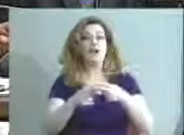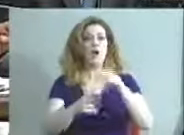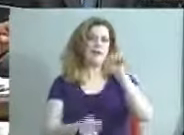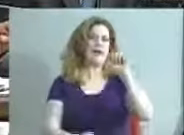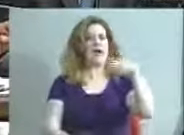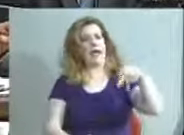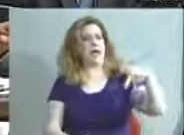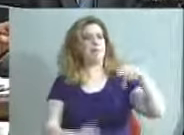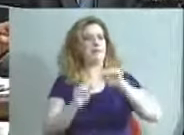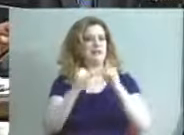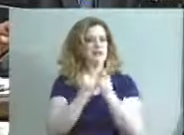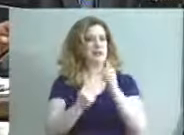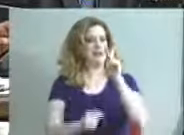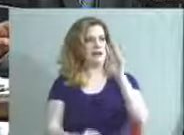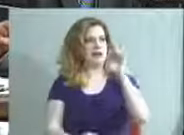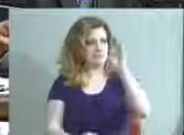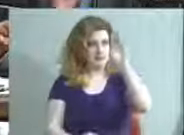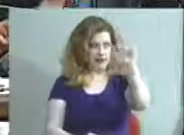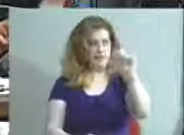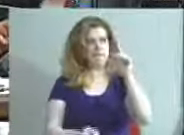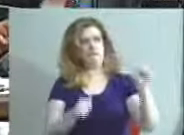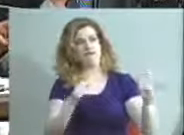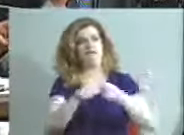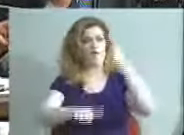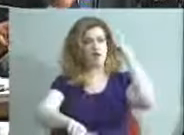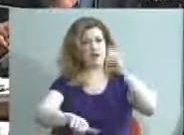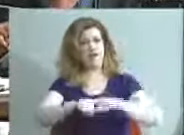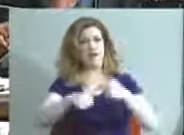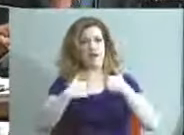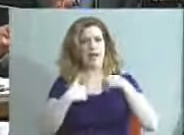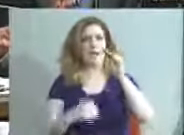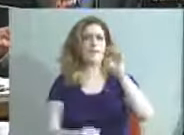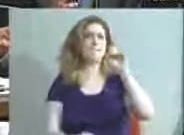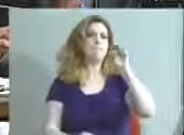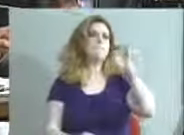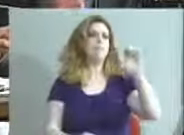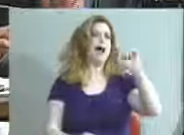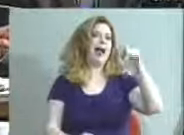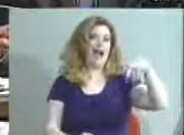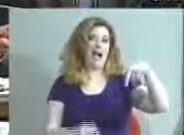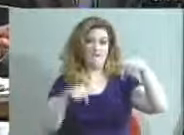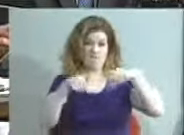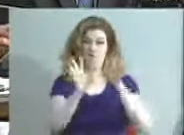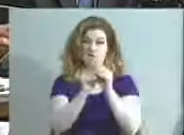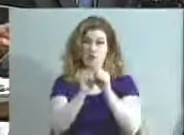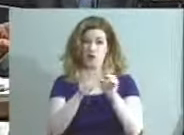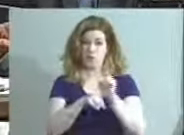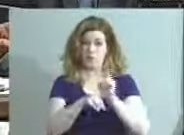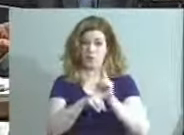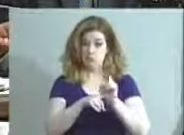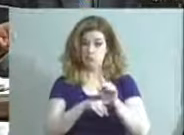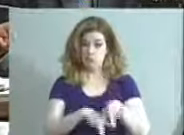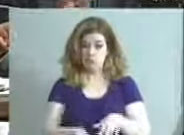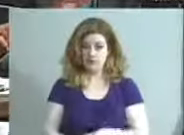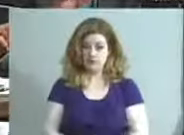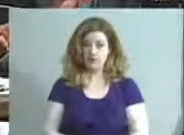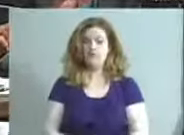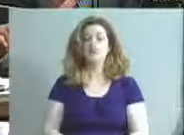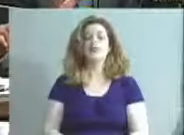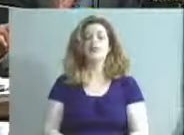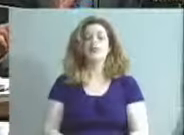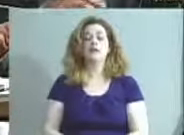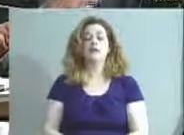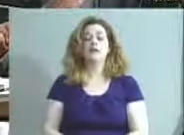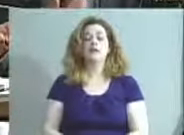team. KSBA, for the first time, really had a mobile app for this conference that they were utilizing. And the,